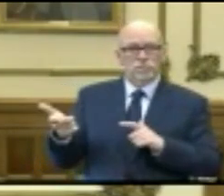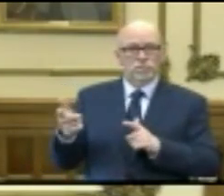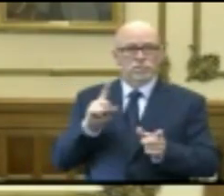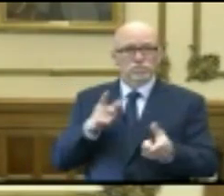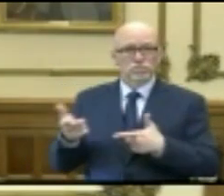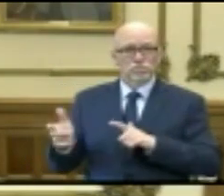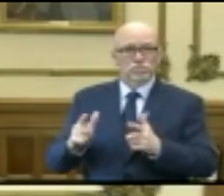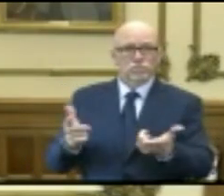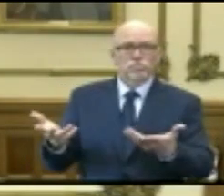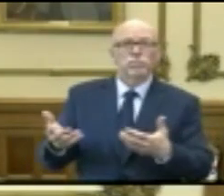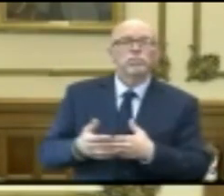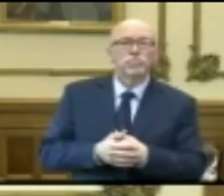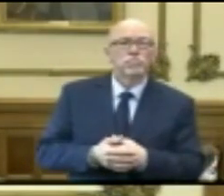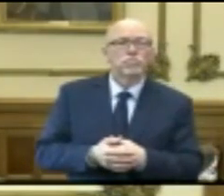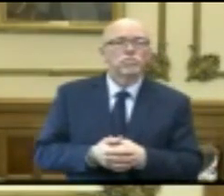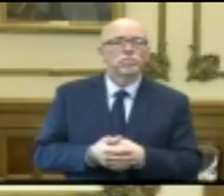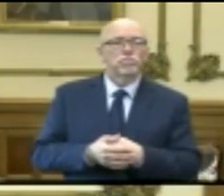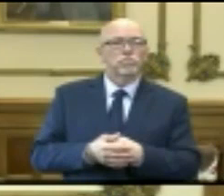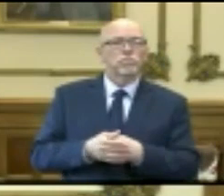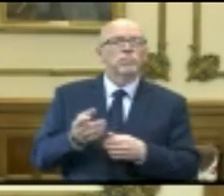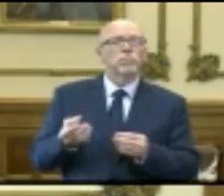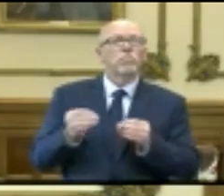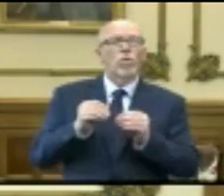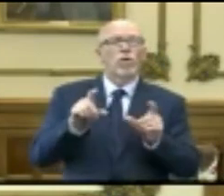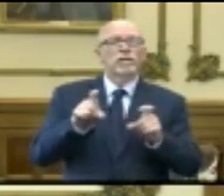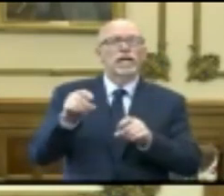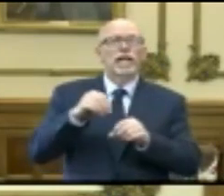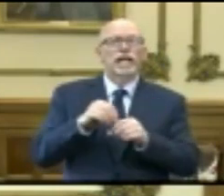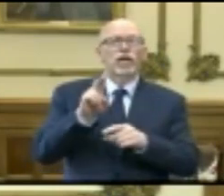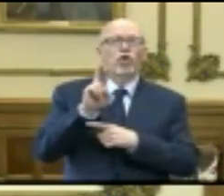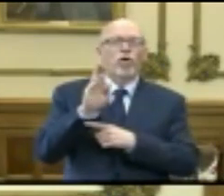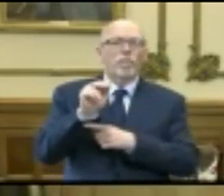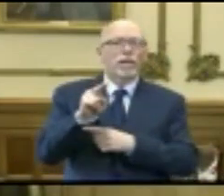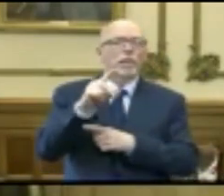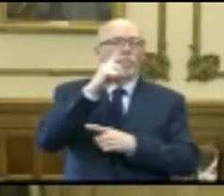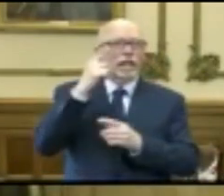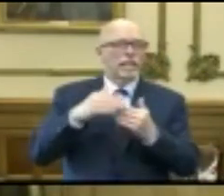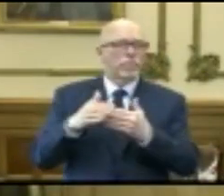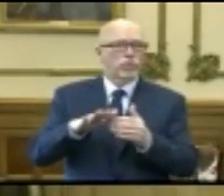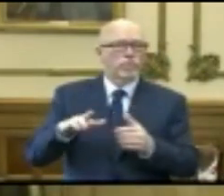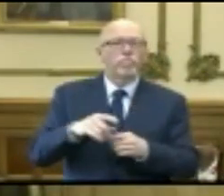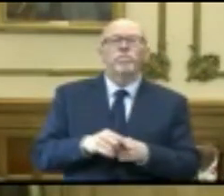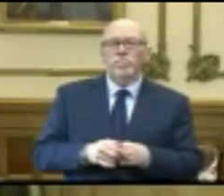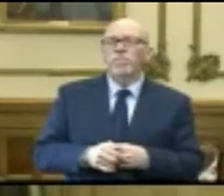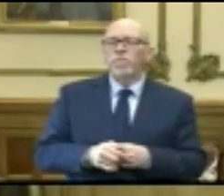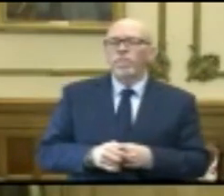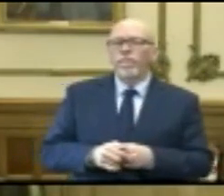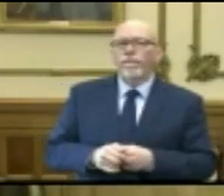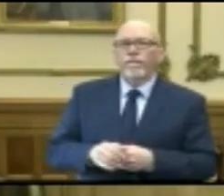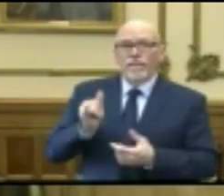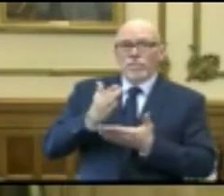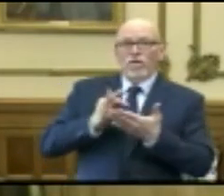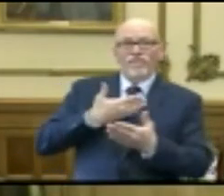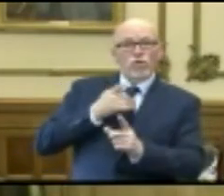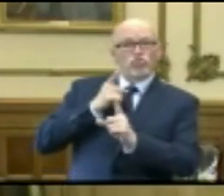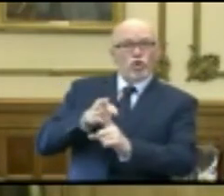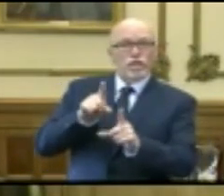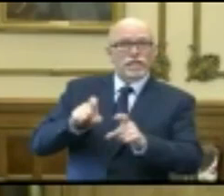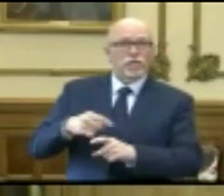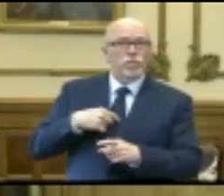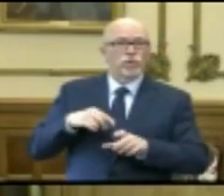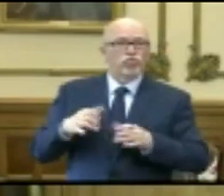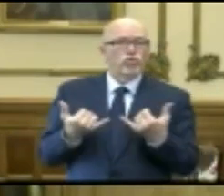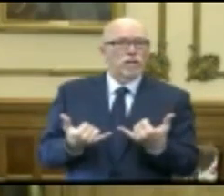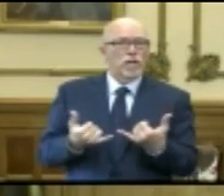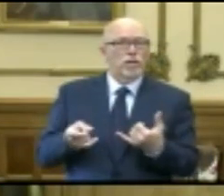Okay. Camping more testing in urban areas. Sure. So that's part of the targeted testing that we're doing right